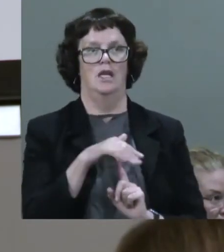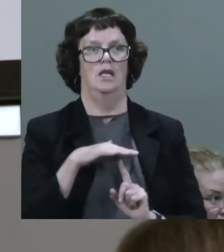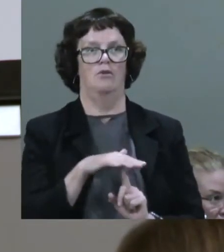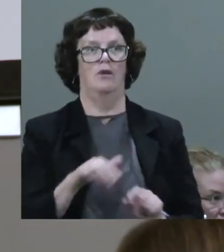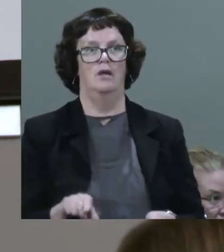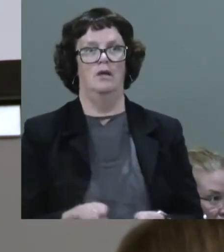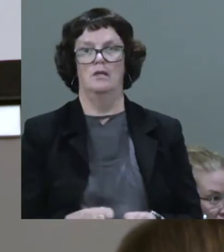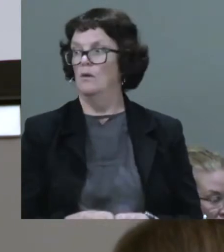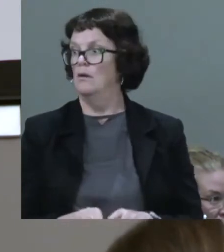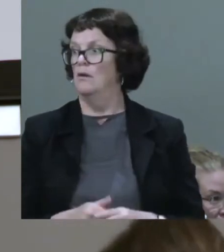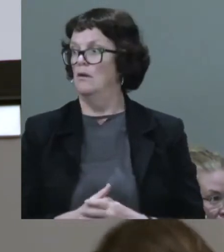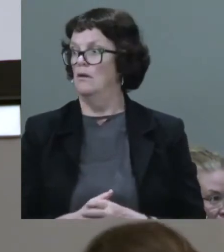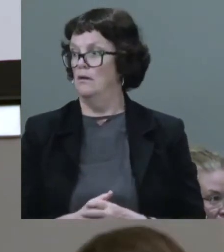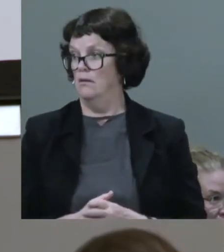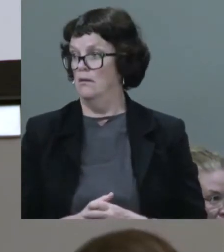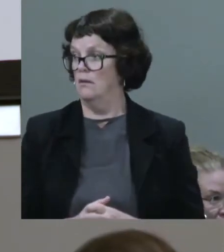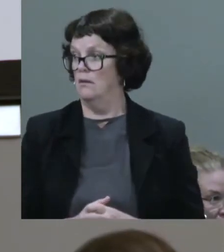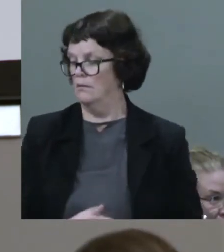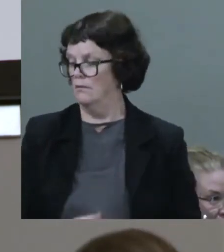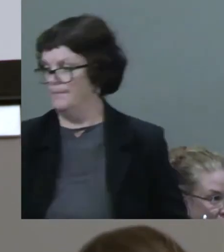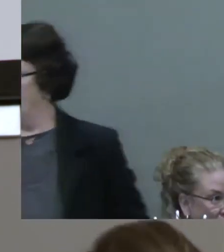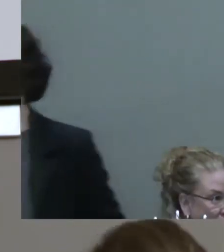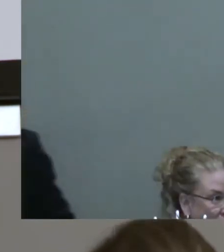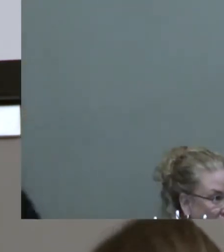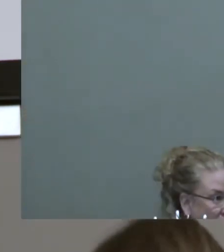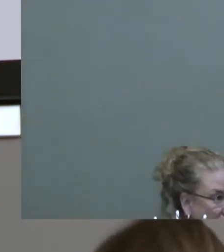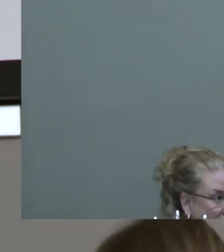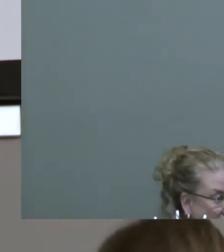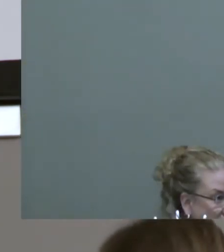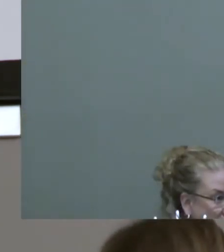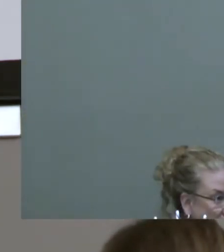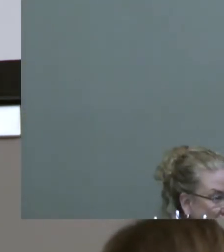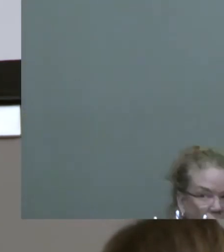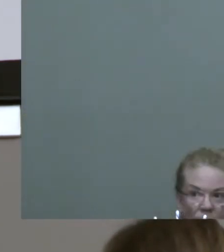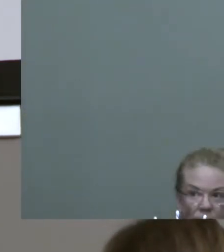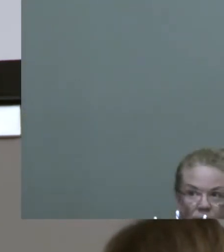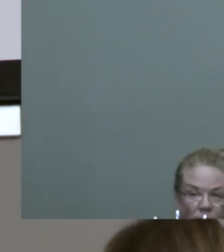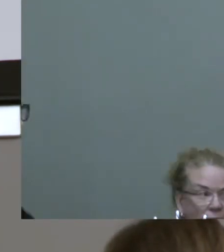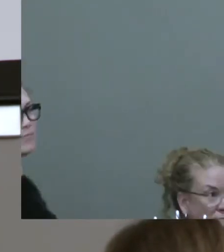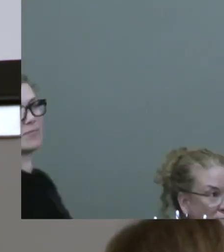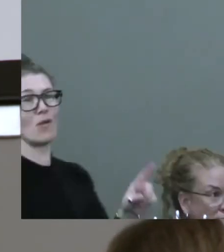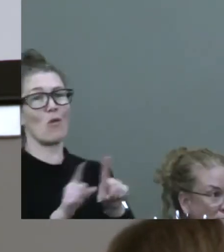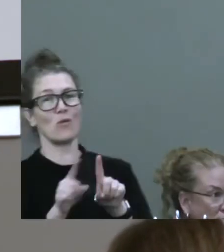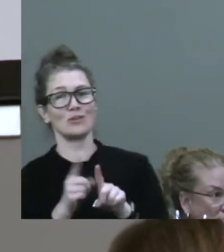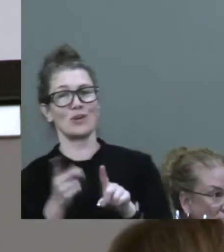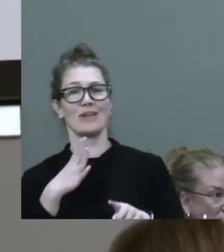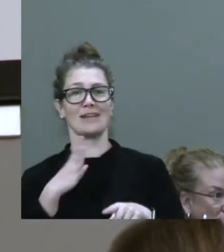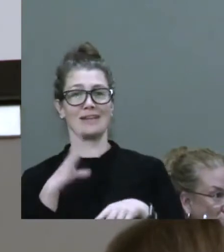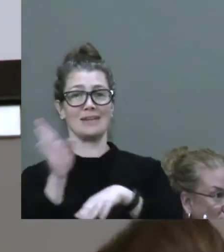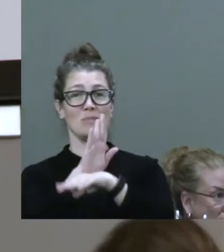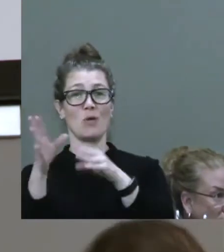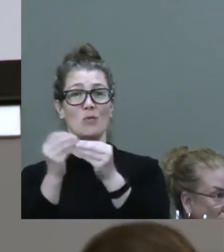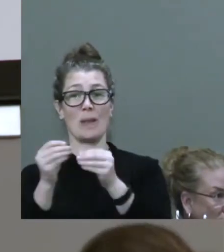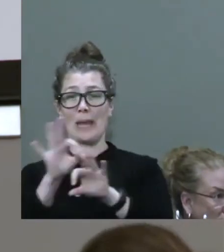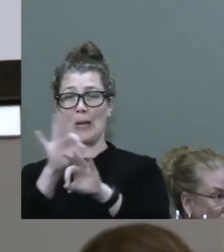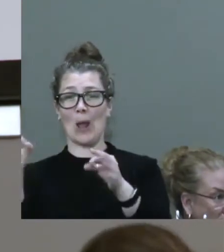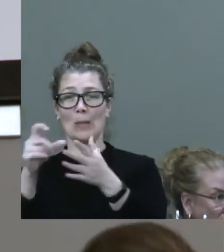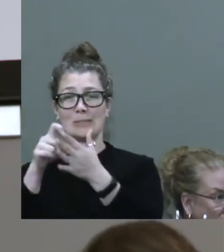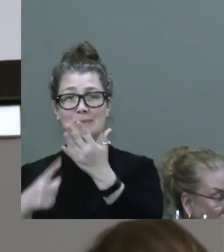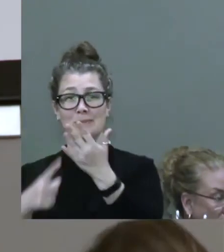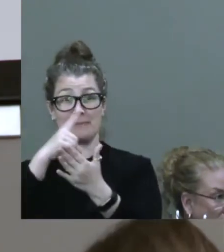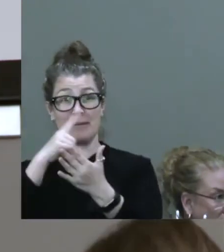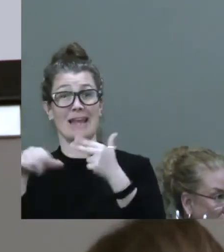to be quite frank, would take a board entirely of non-disabled people if nobody in there was from a